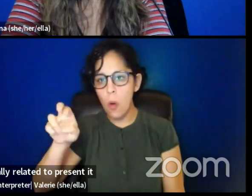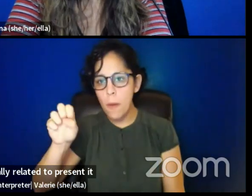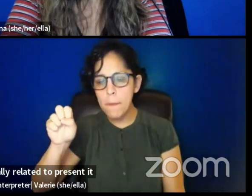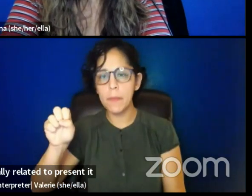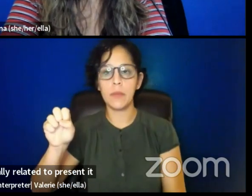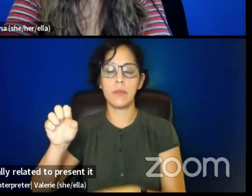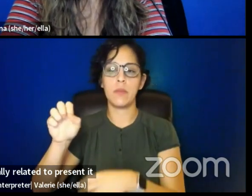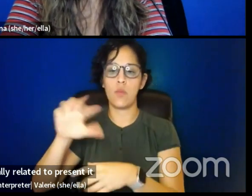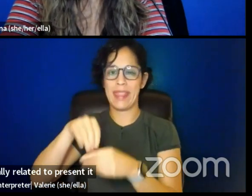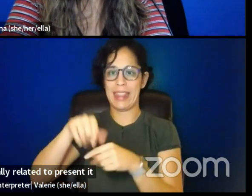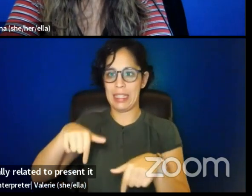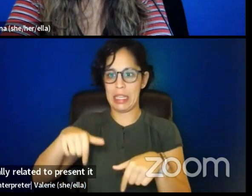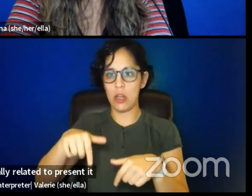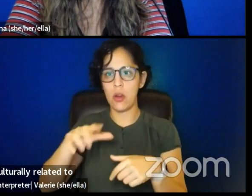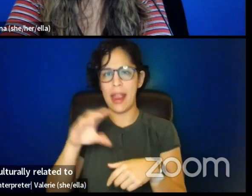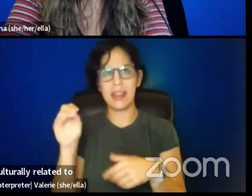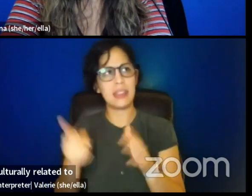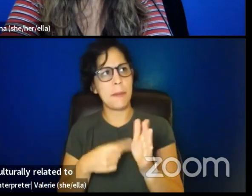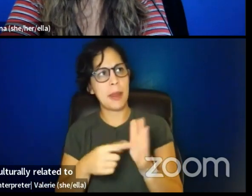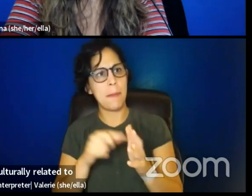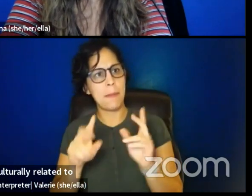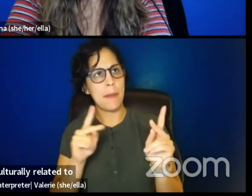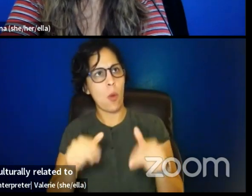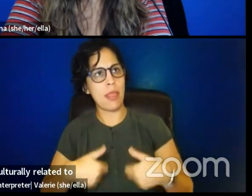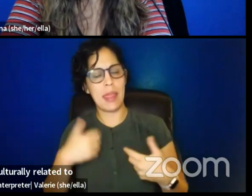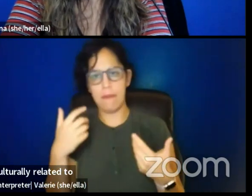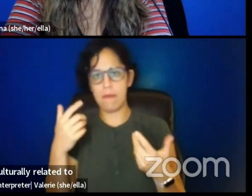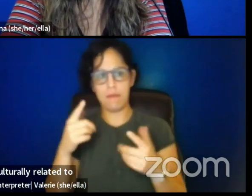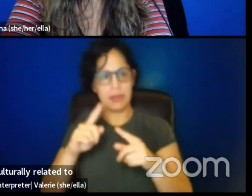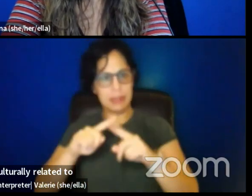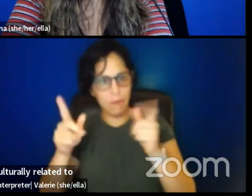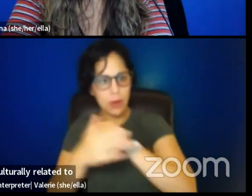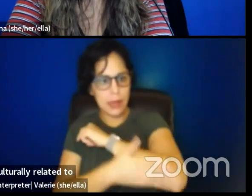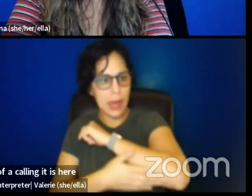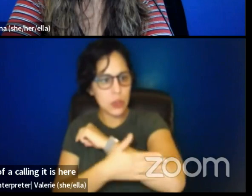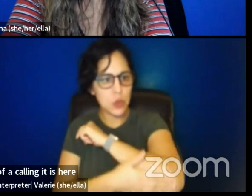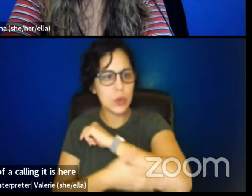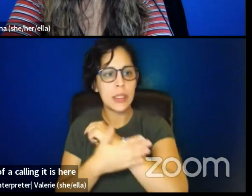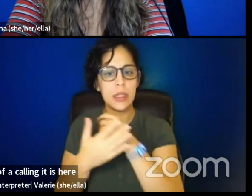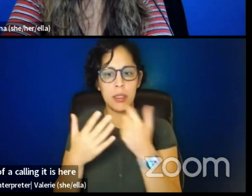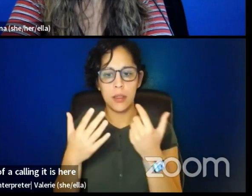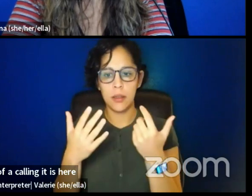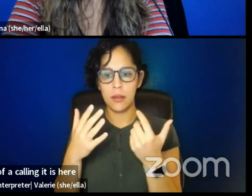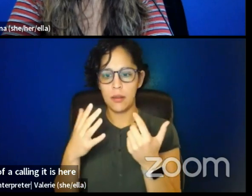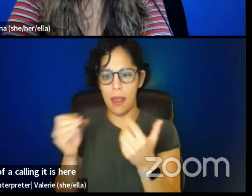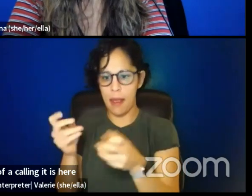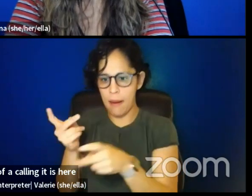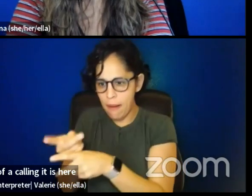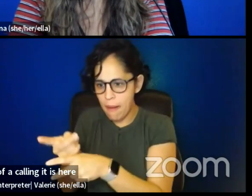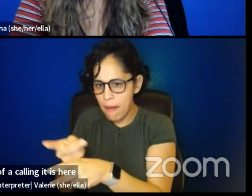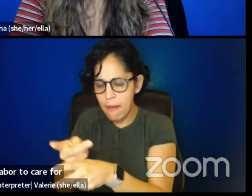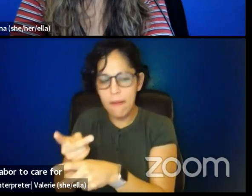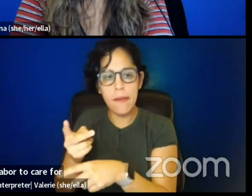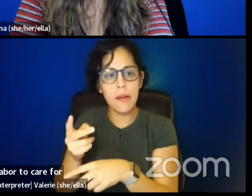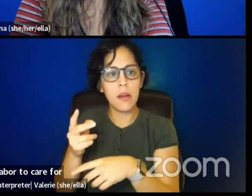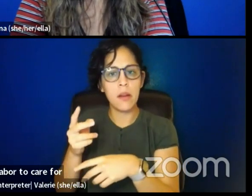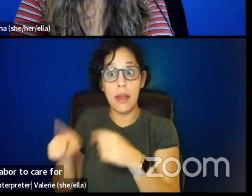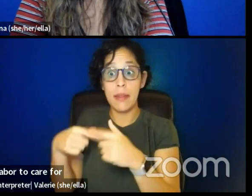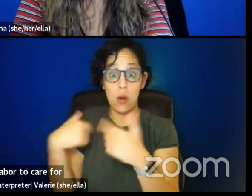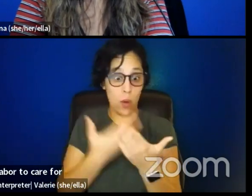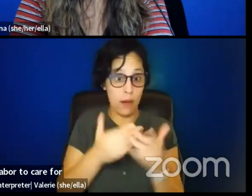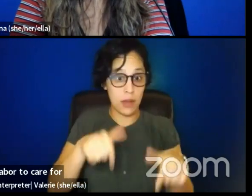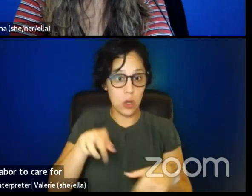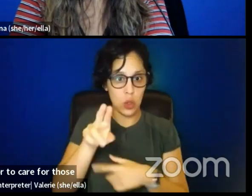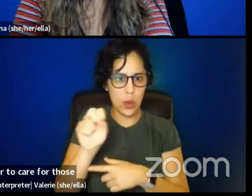how kind of appalling it is here, how we, we pretend the labor to care for those two groups either doesn't